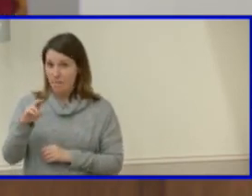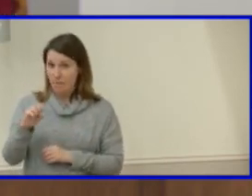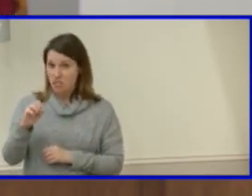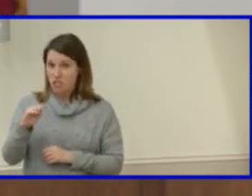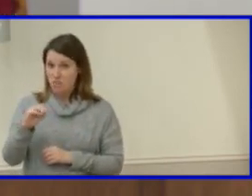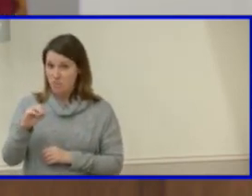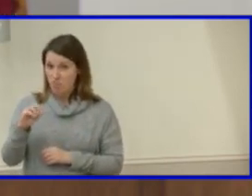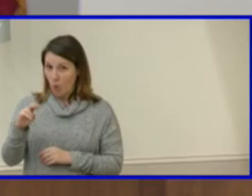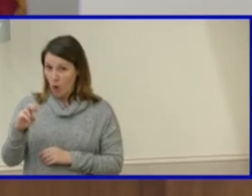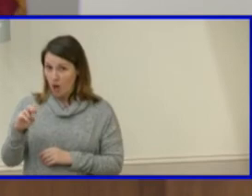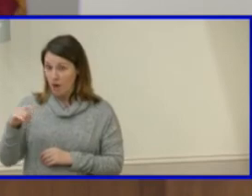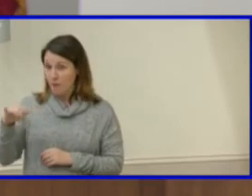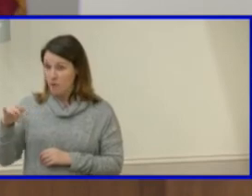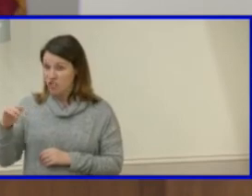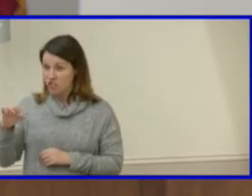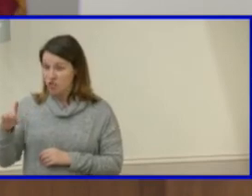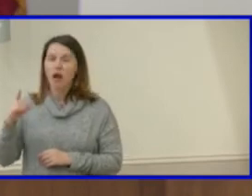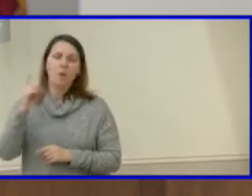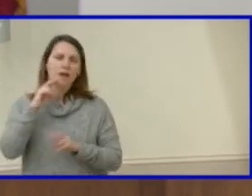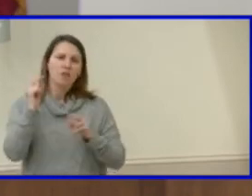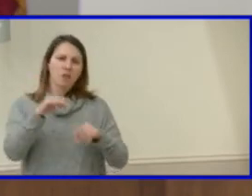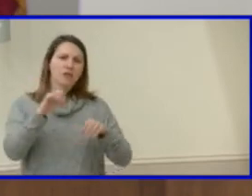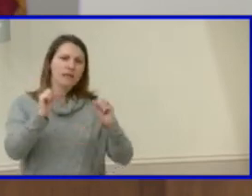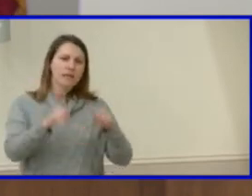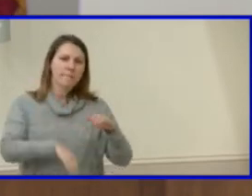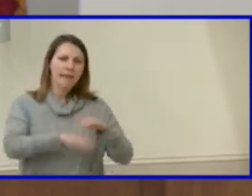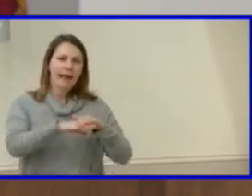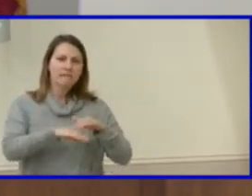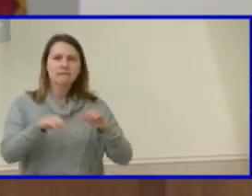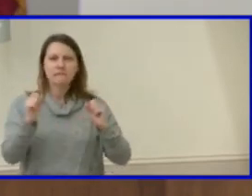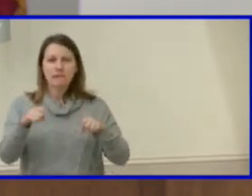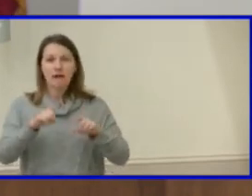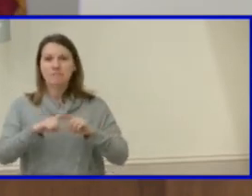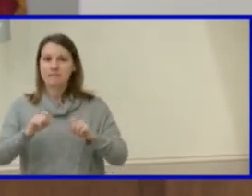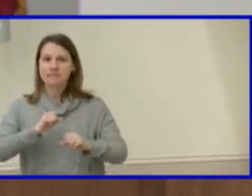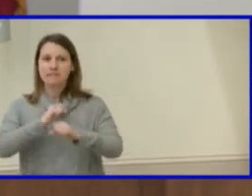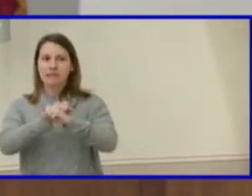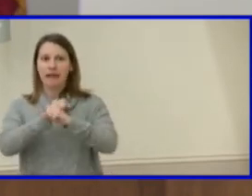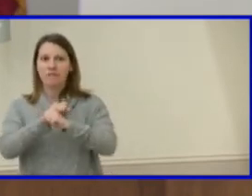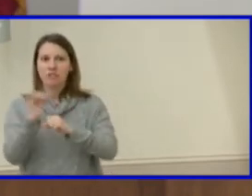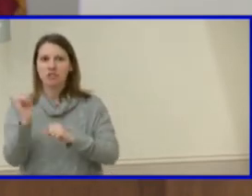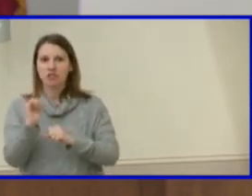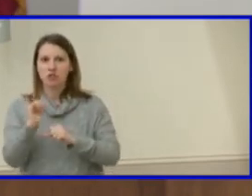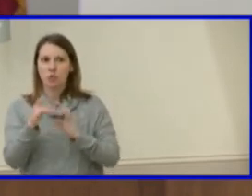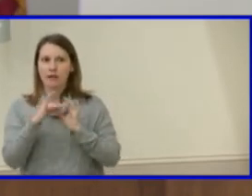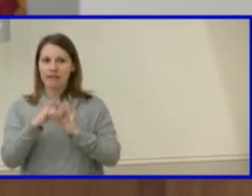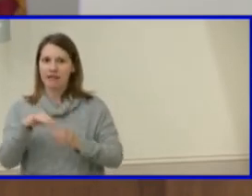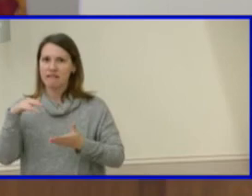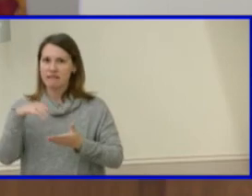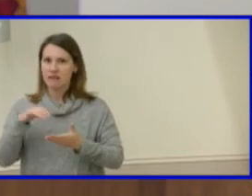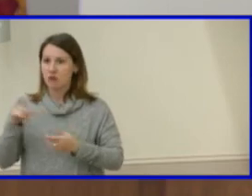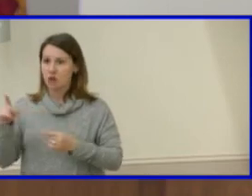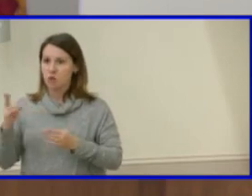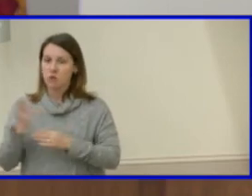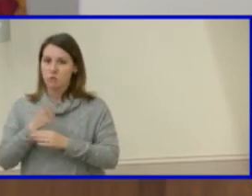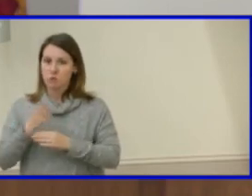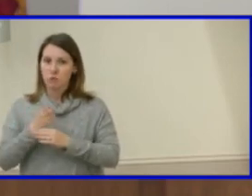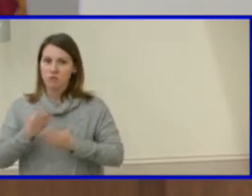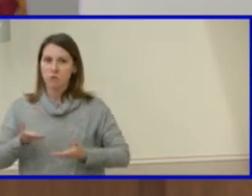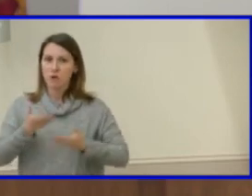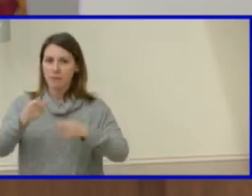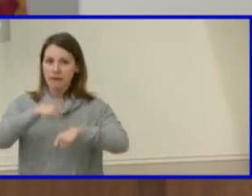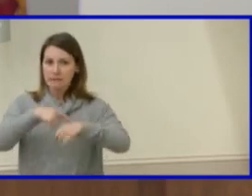know we not only look at this as capacity but it's also safety as to the study that we had done i mean these are recommended timelines